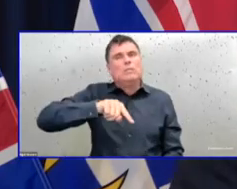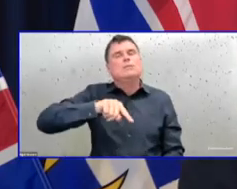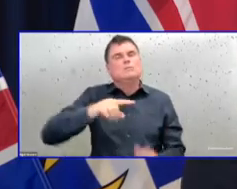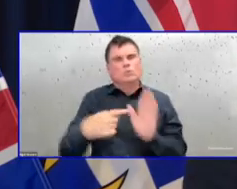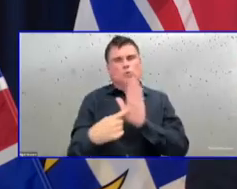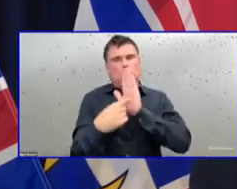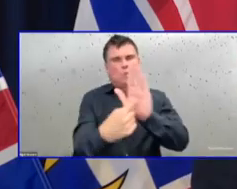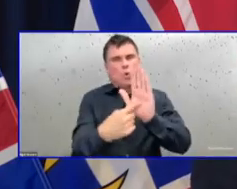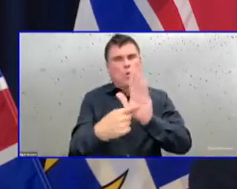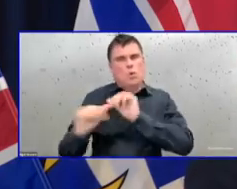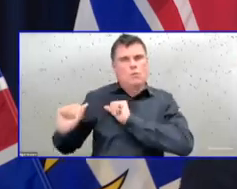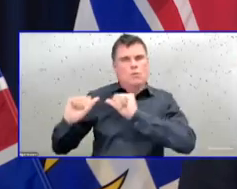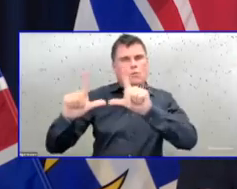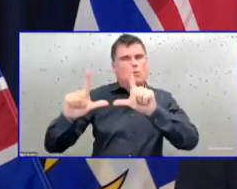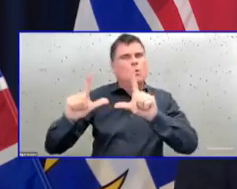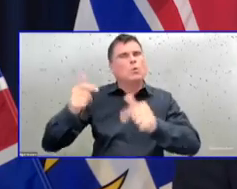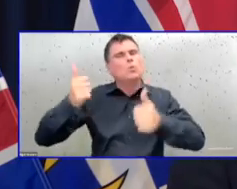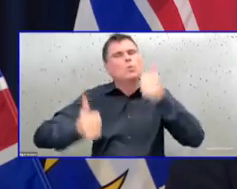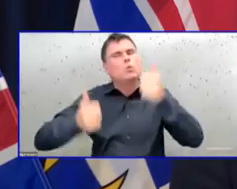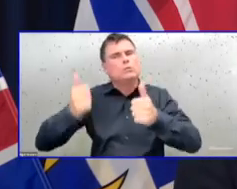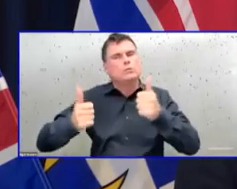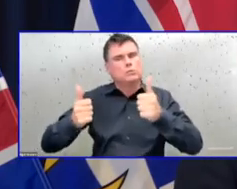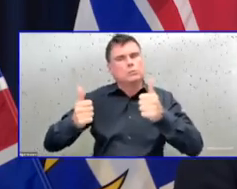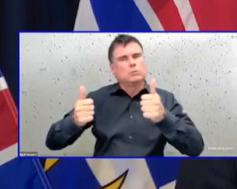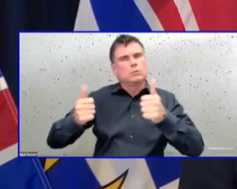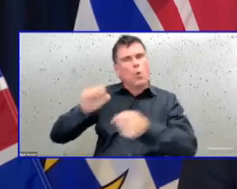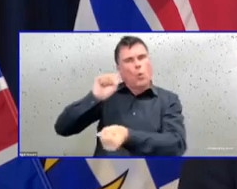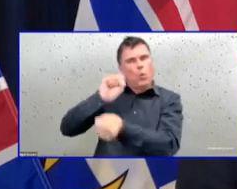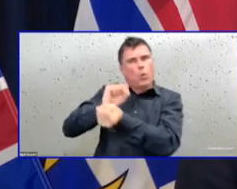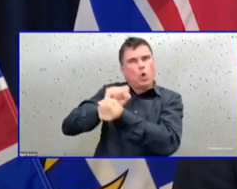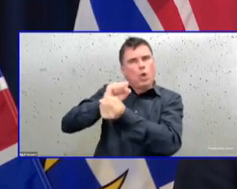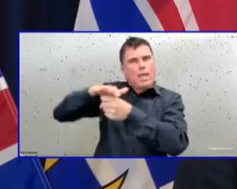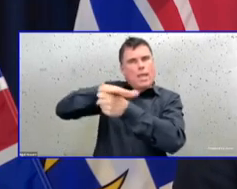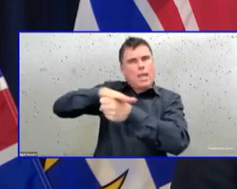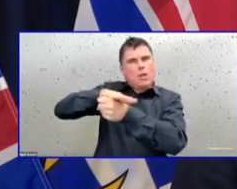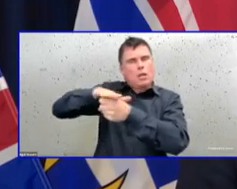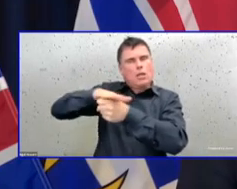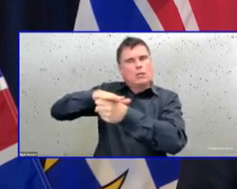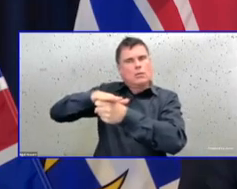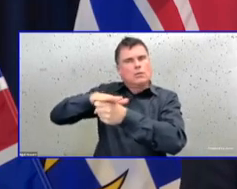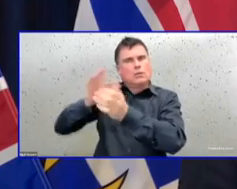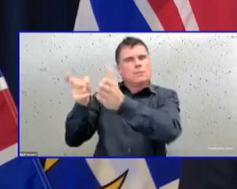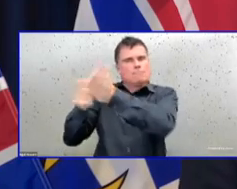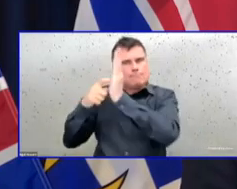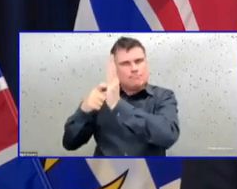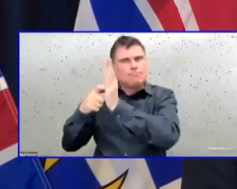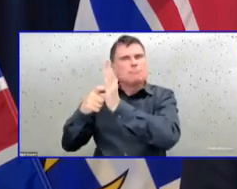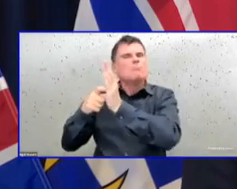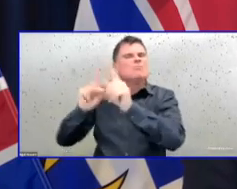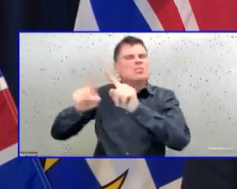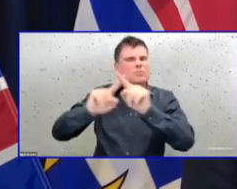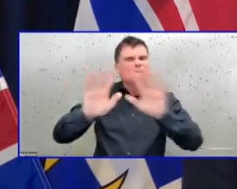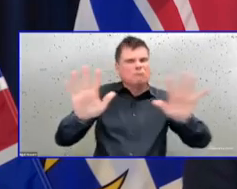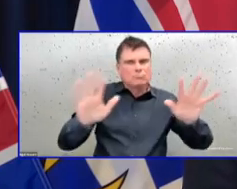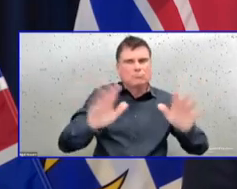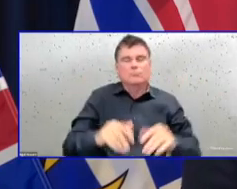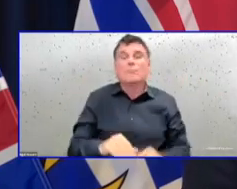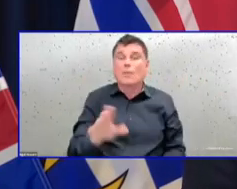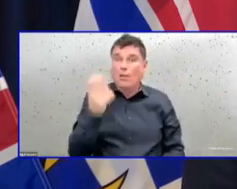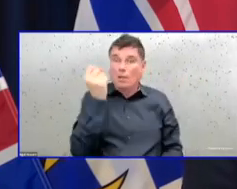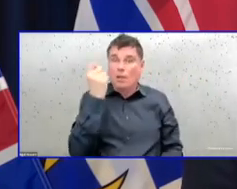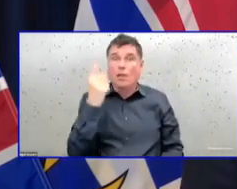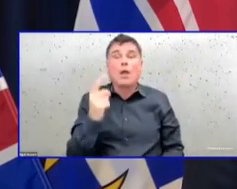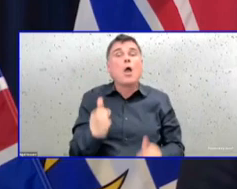that there is not really significant differences between occupation groups. All of them do extremely well. Are close to our either.